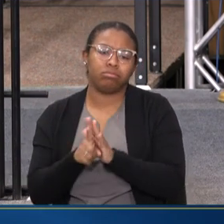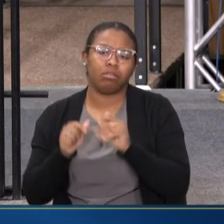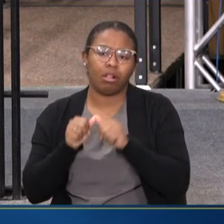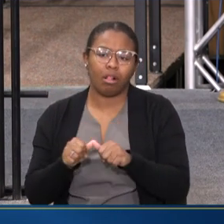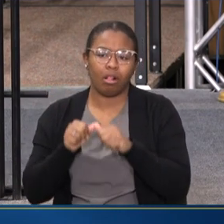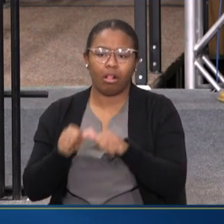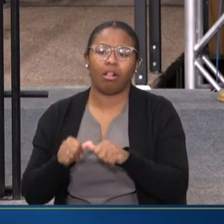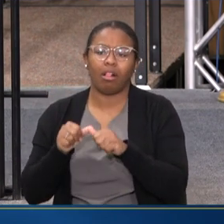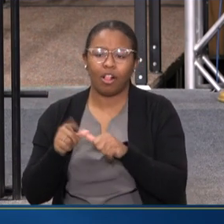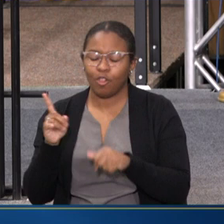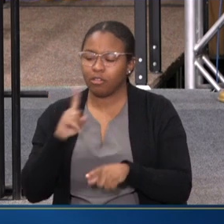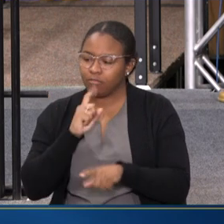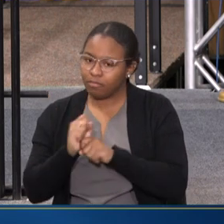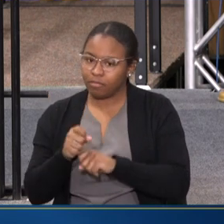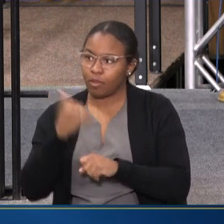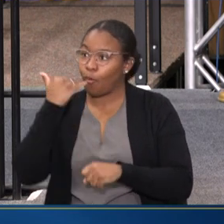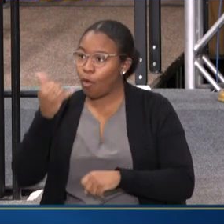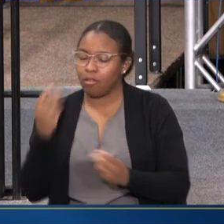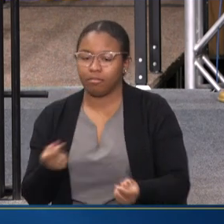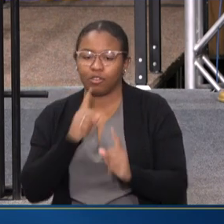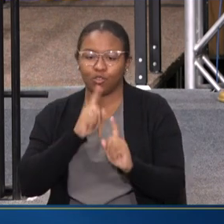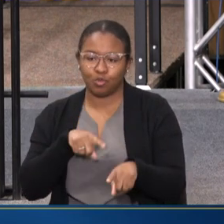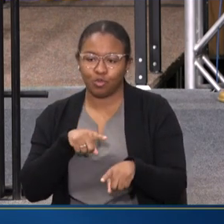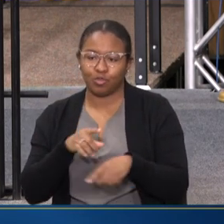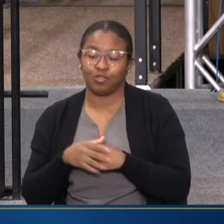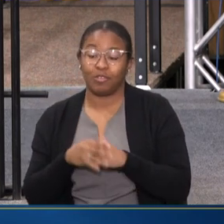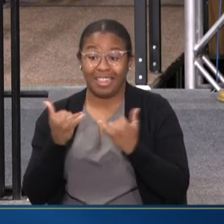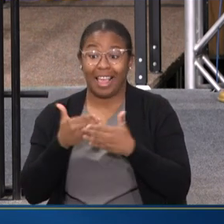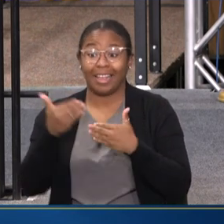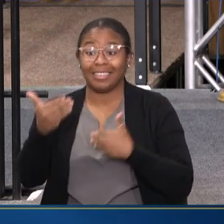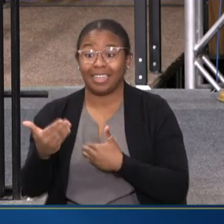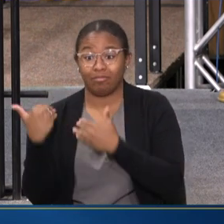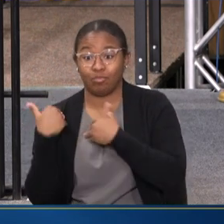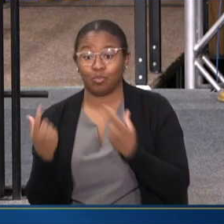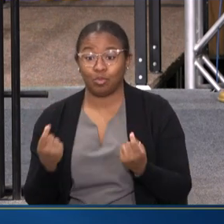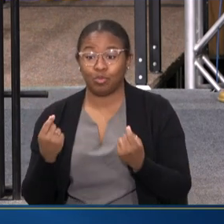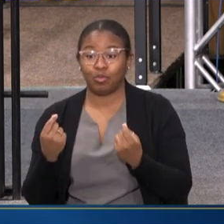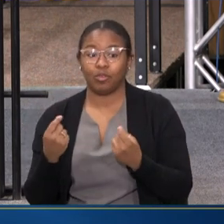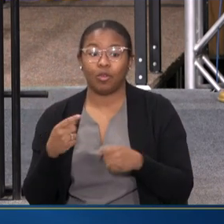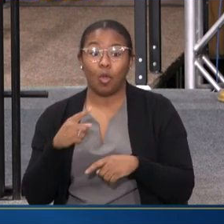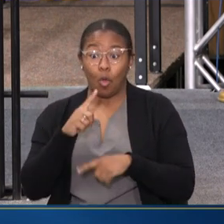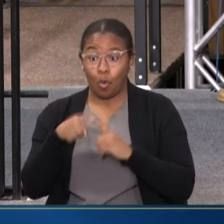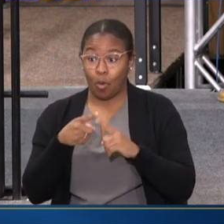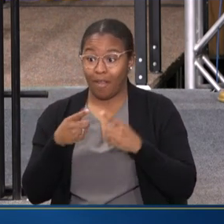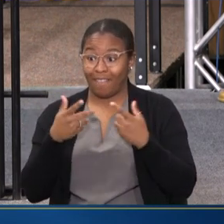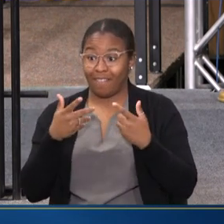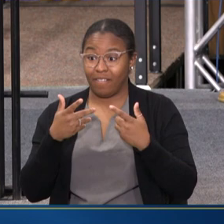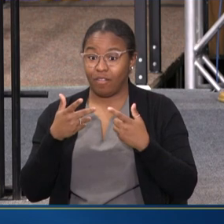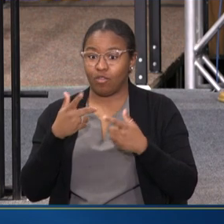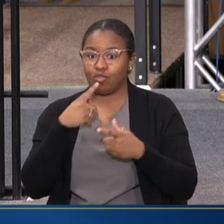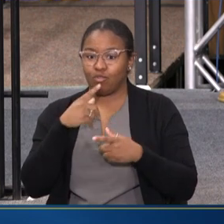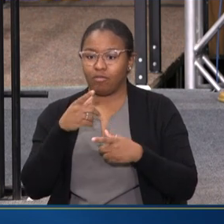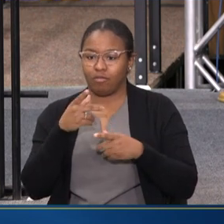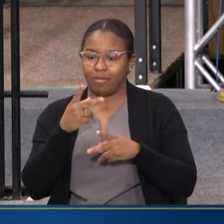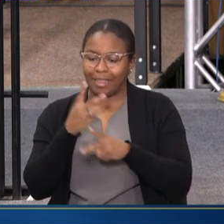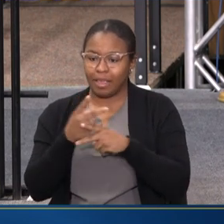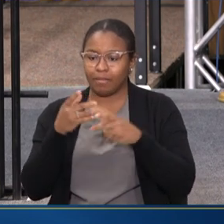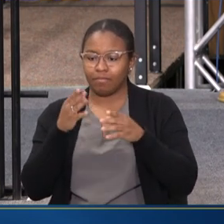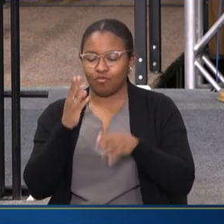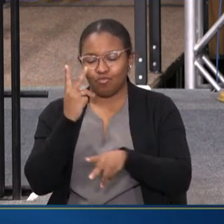YOU'RE GETTING SOMEONE WHO RESPONDS. HERE'S THE NEXT TASK. AFTER YOU KEEP THEM FROM TAKING THAT WRONG FORK IN THE ROAD,